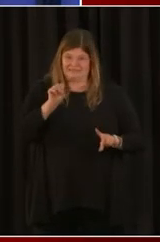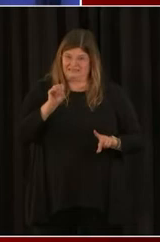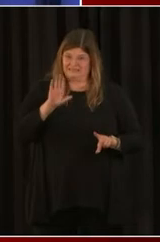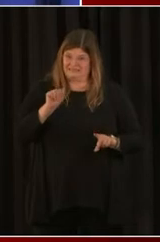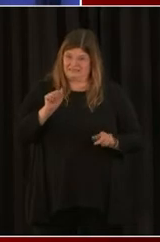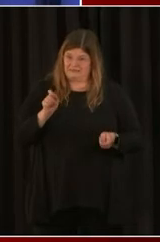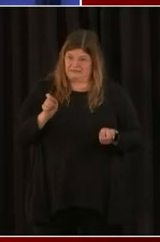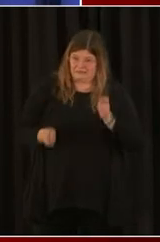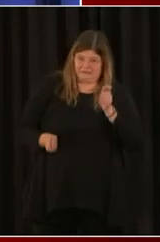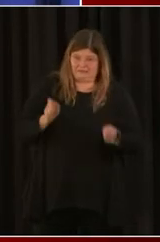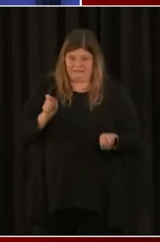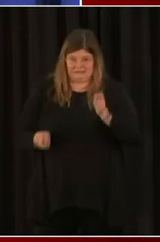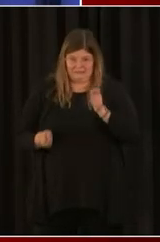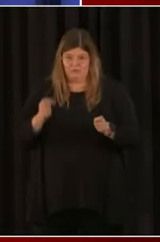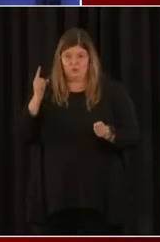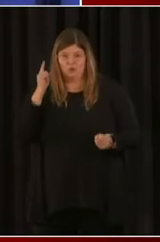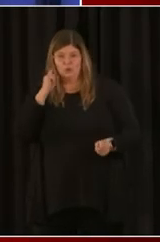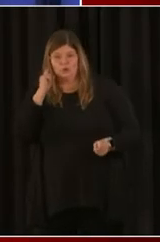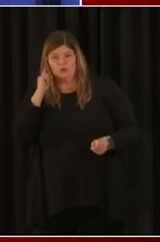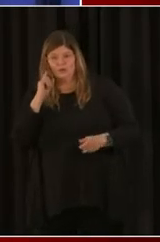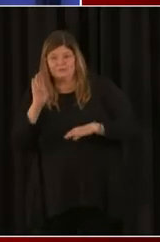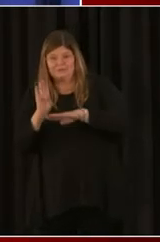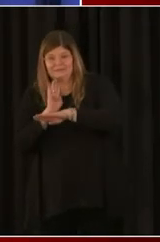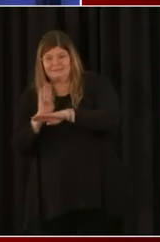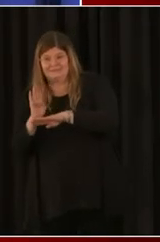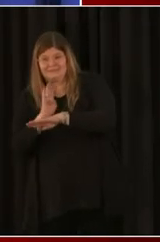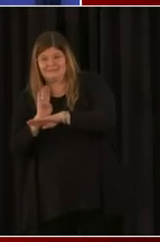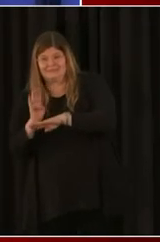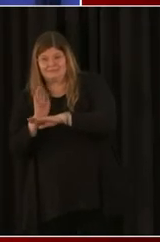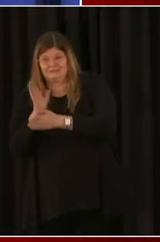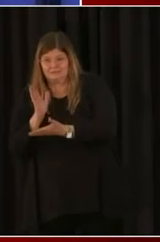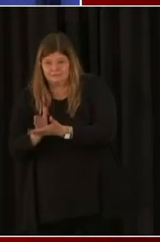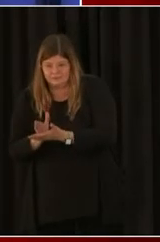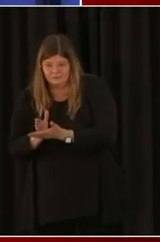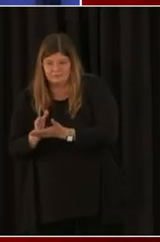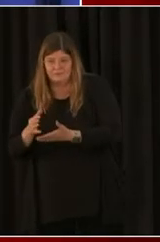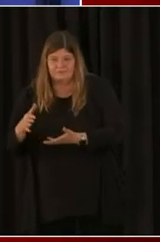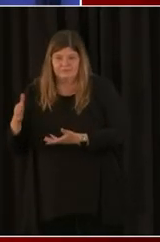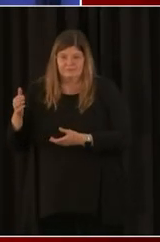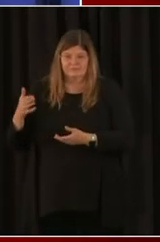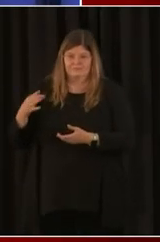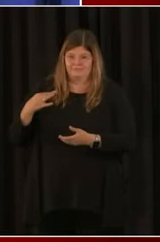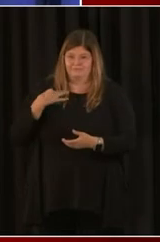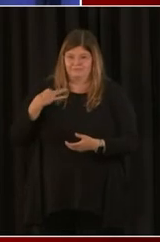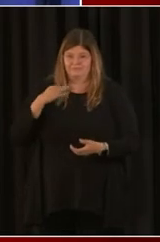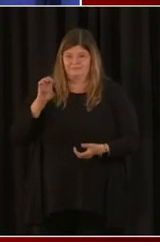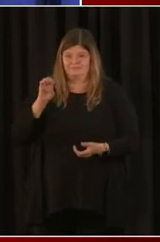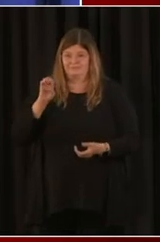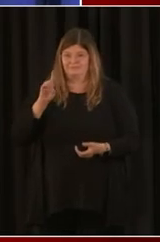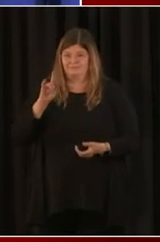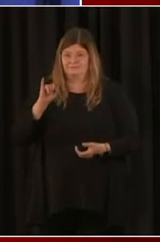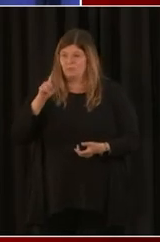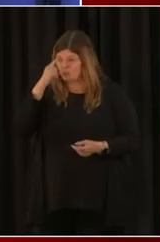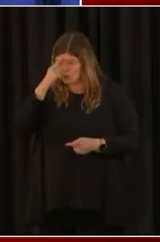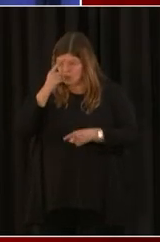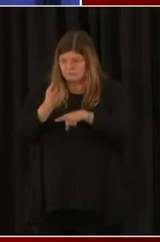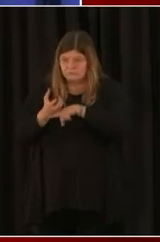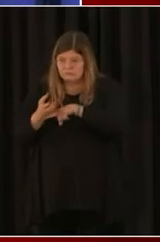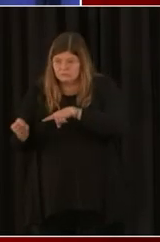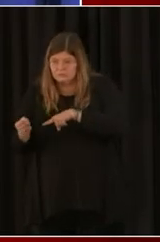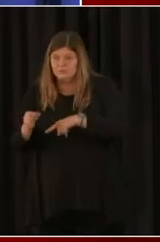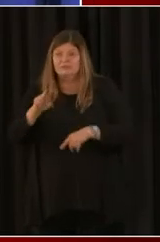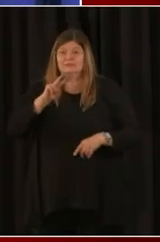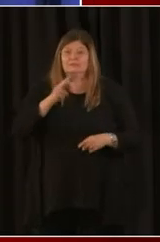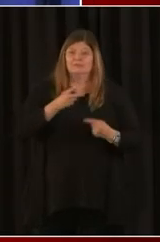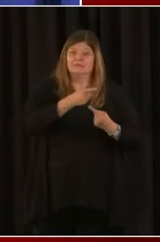on the first round, you know, stopped applying for the EDIL because they had heard it ran out. And then a second round came and they maybe had missed that